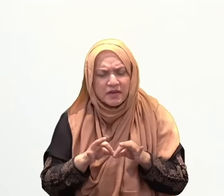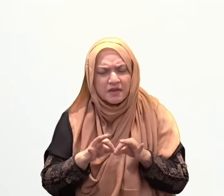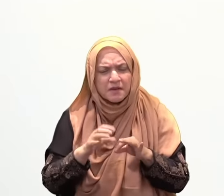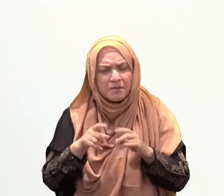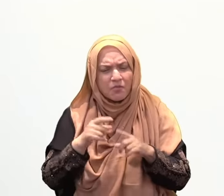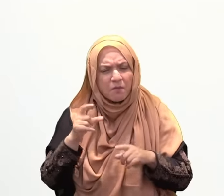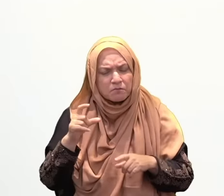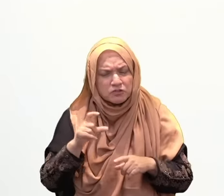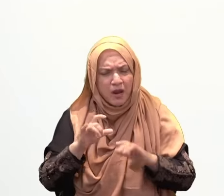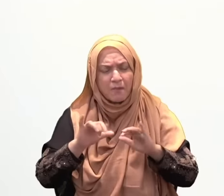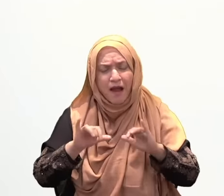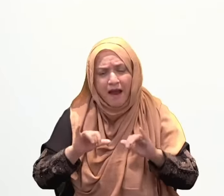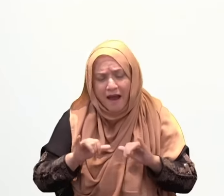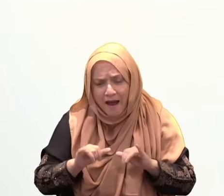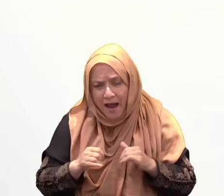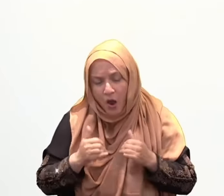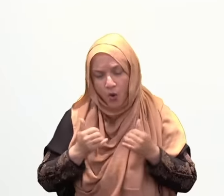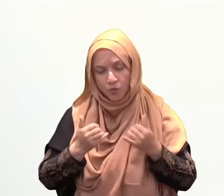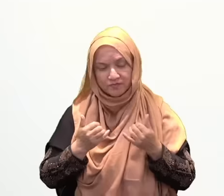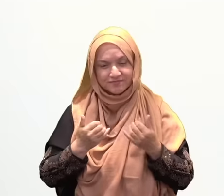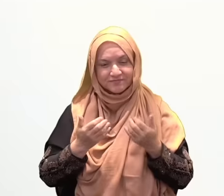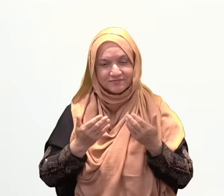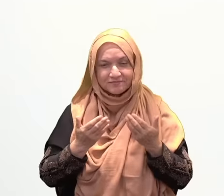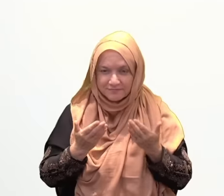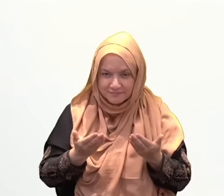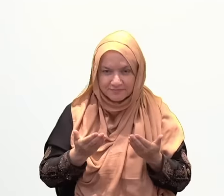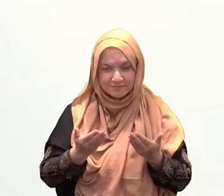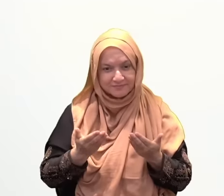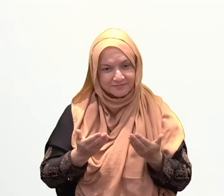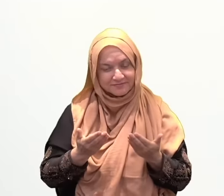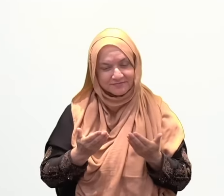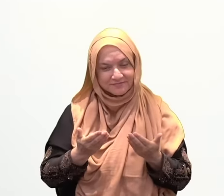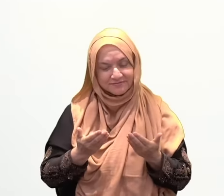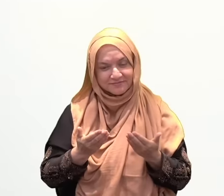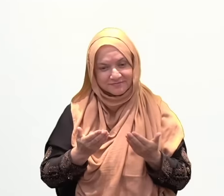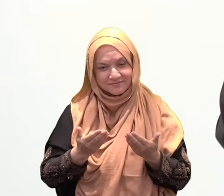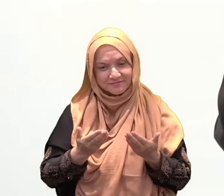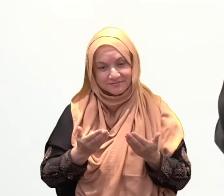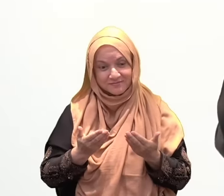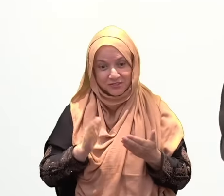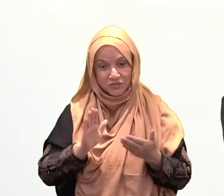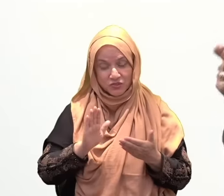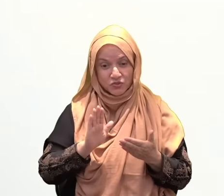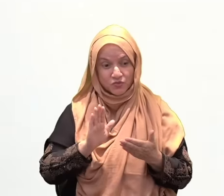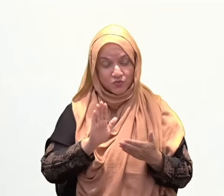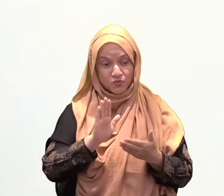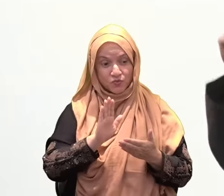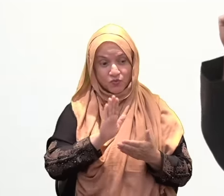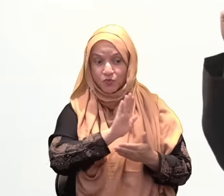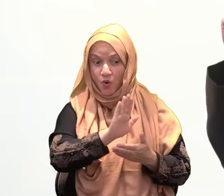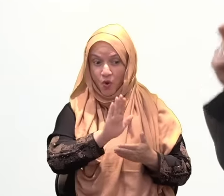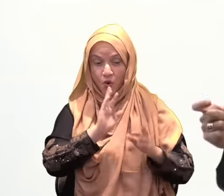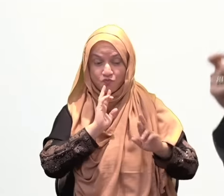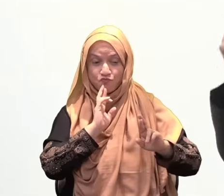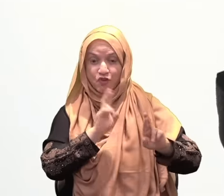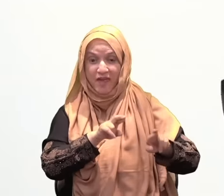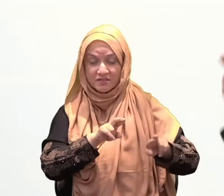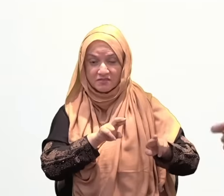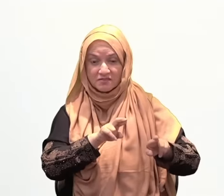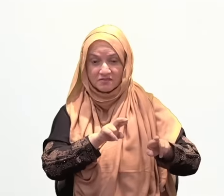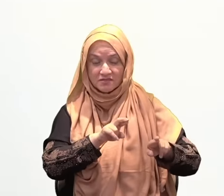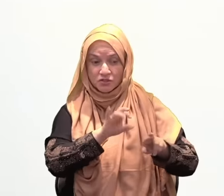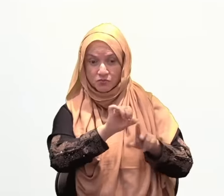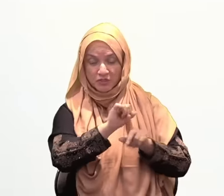the ni'mah of Allah subhanahu wa ta'ala. There's another hadith that we often quote partially, and I wanted to just focus on the last part, because it's very